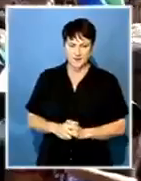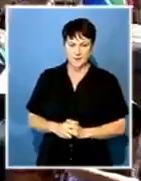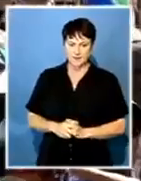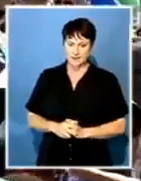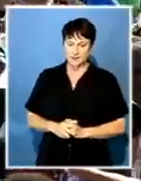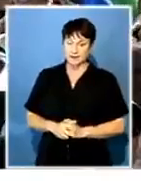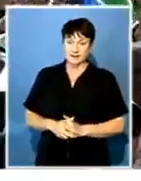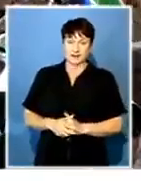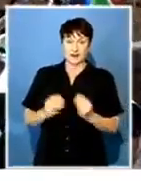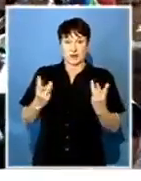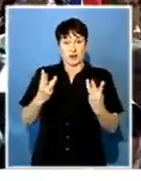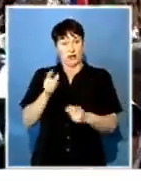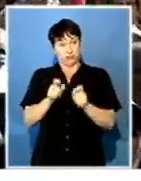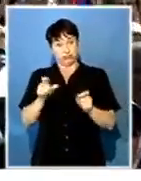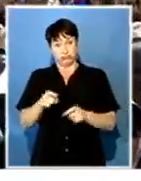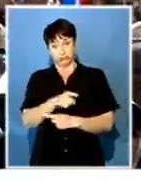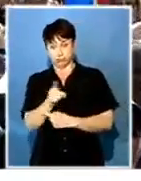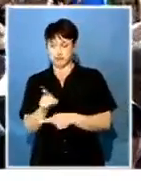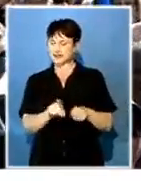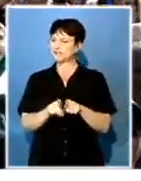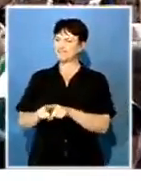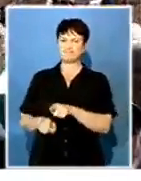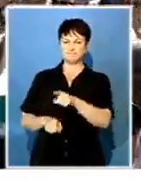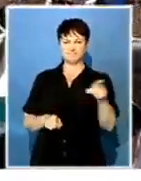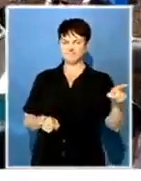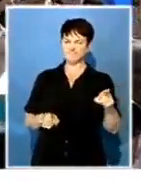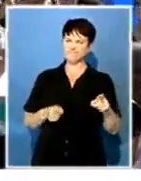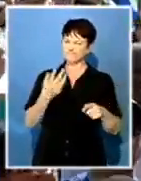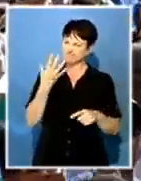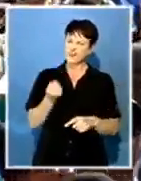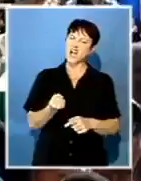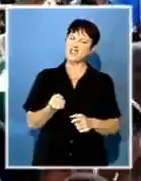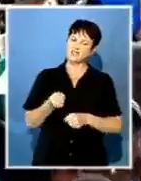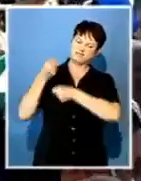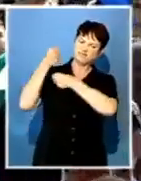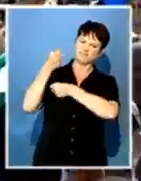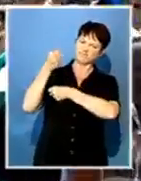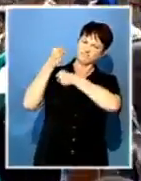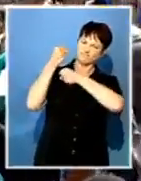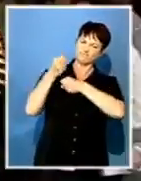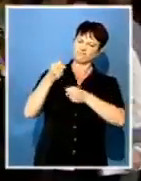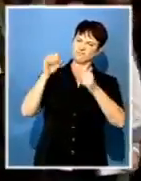Civil society, too, armed with voices and placards.